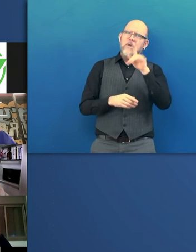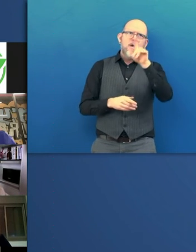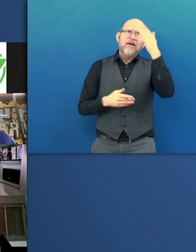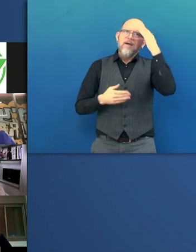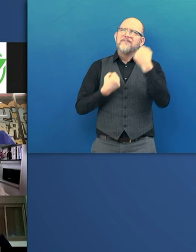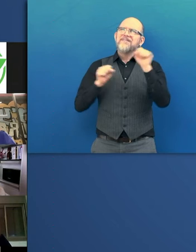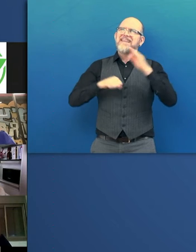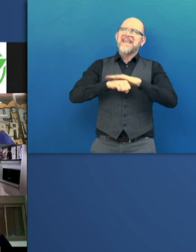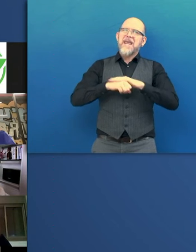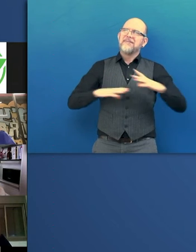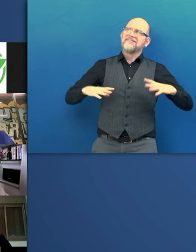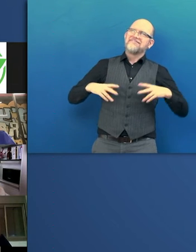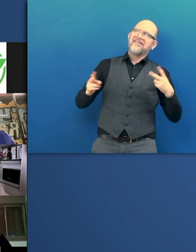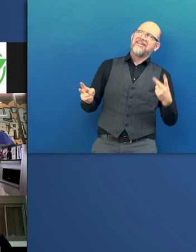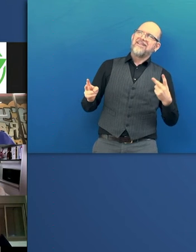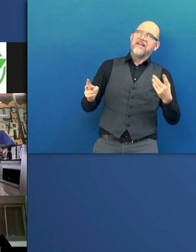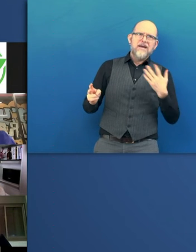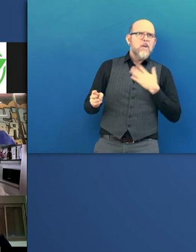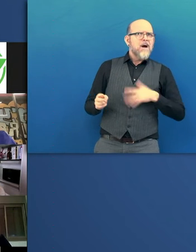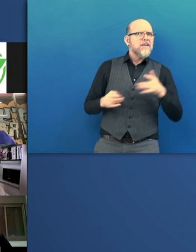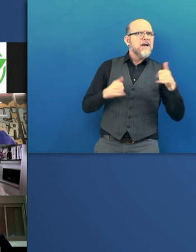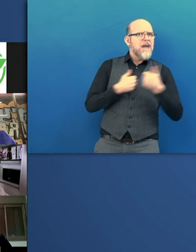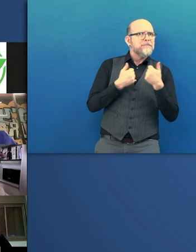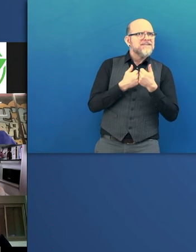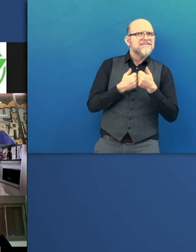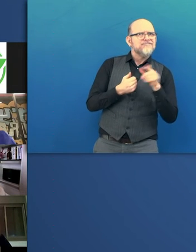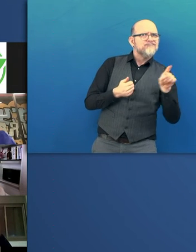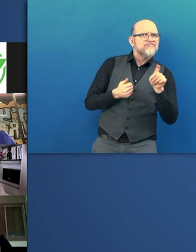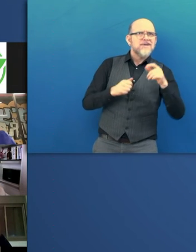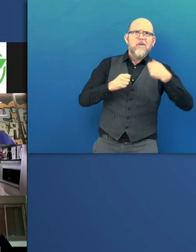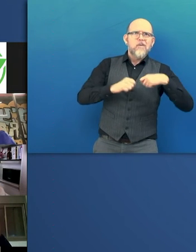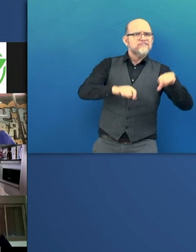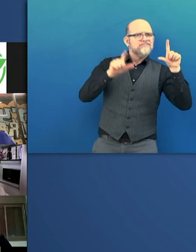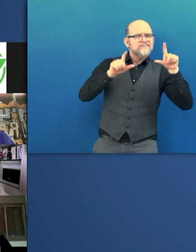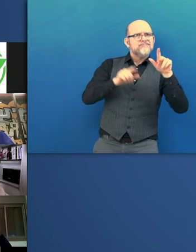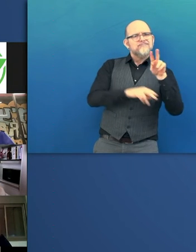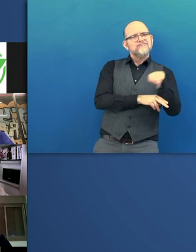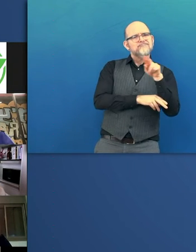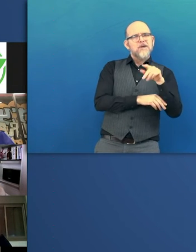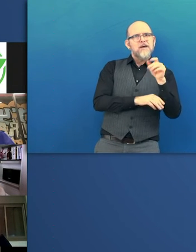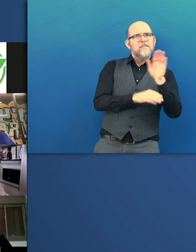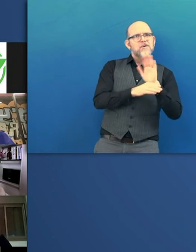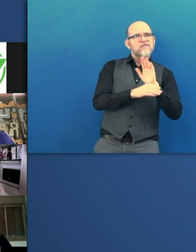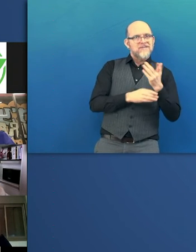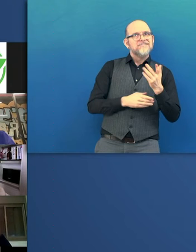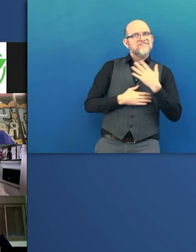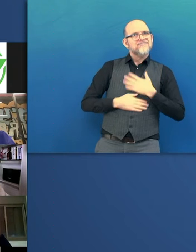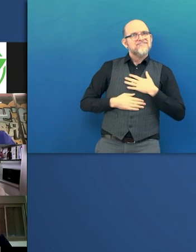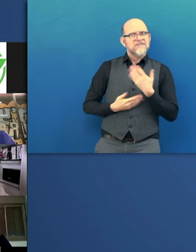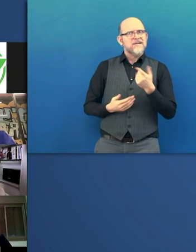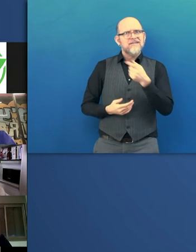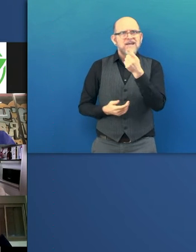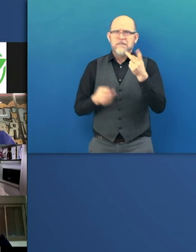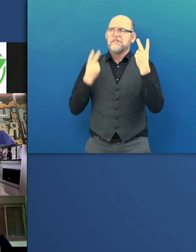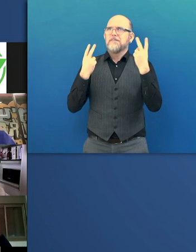consume content, operate online movies, and play games, is a big value add to quality of life. And so